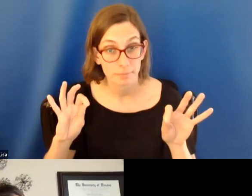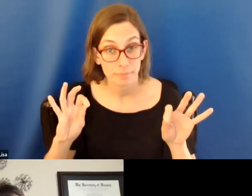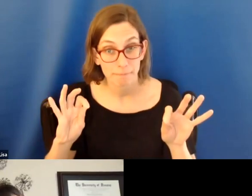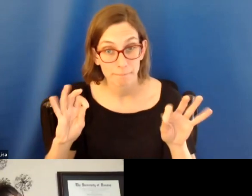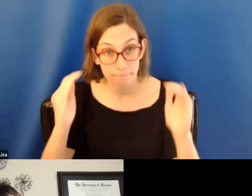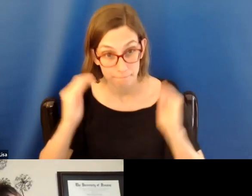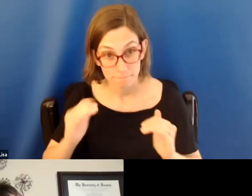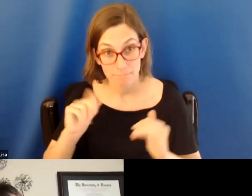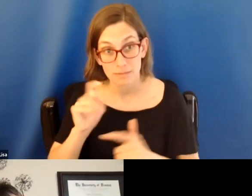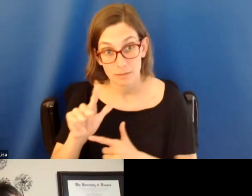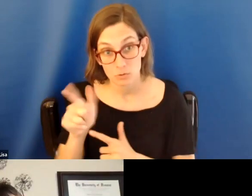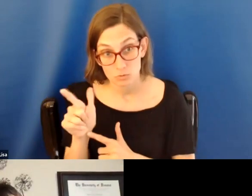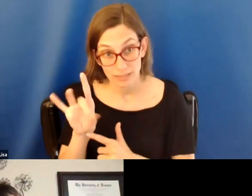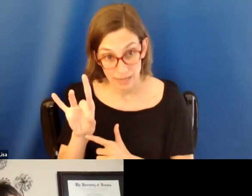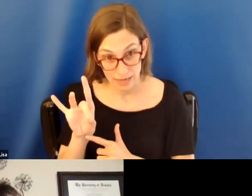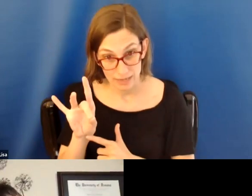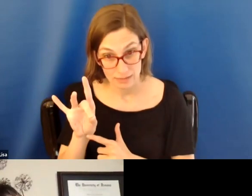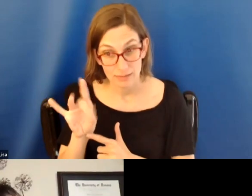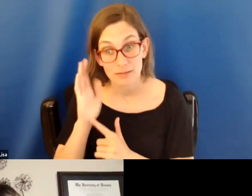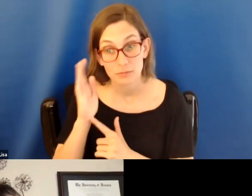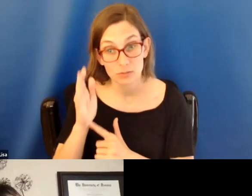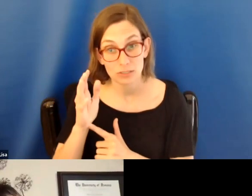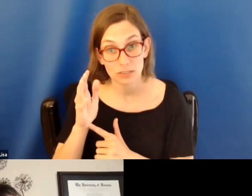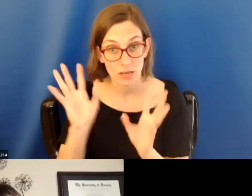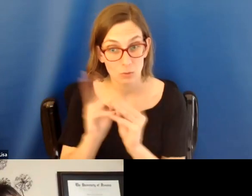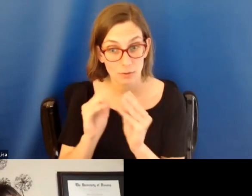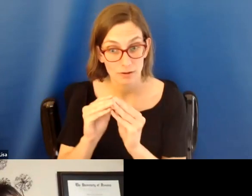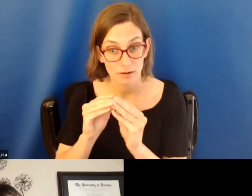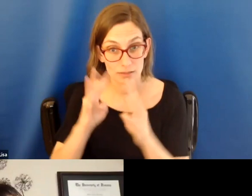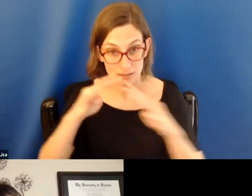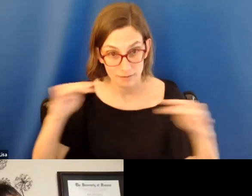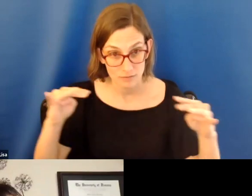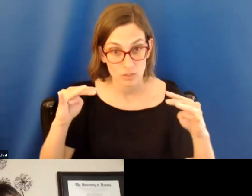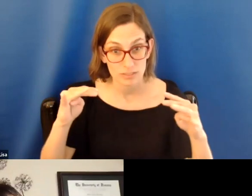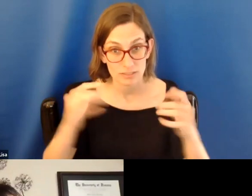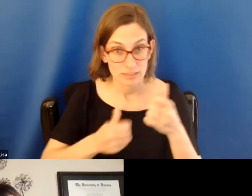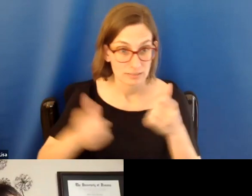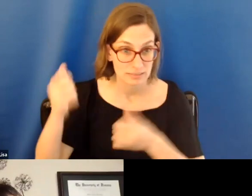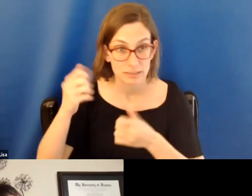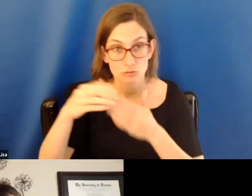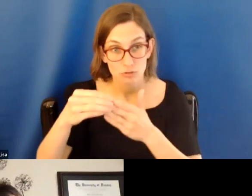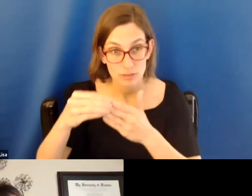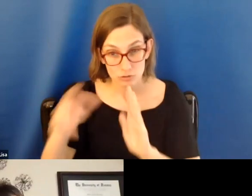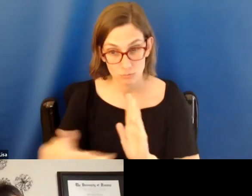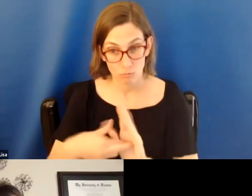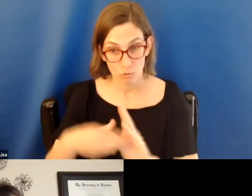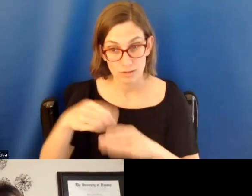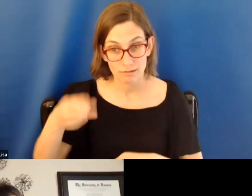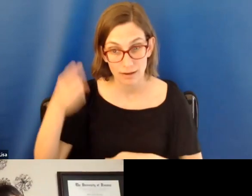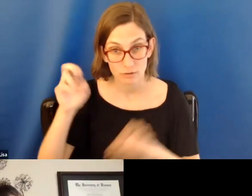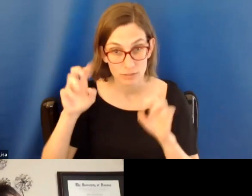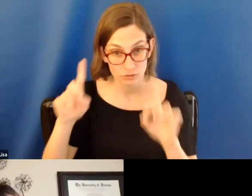On April 28th, we shall present a webinar on diversity senior leadership roles within higher education.